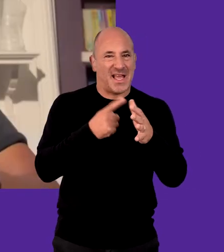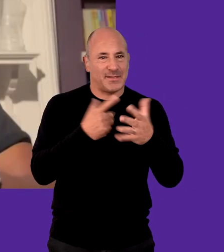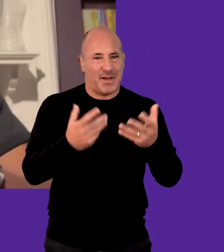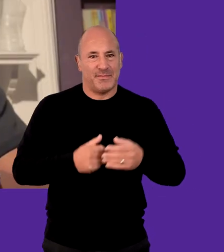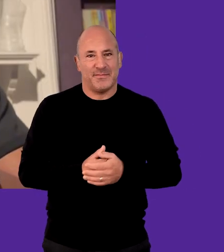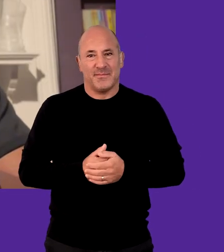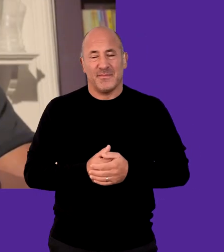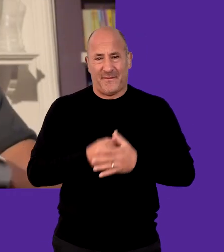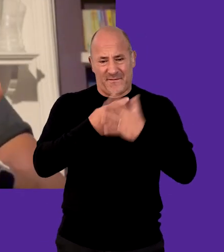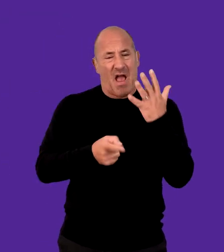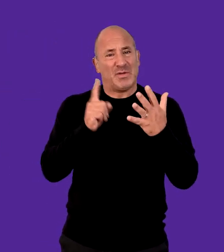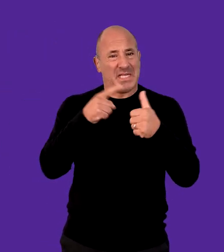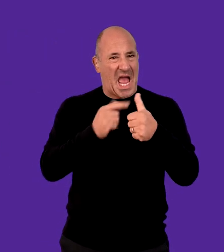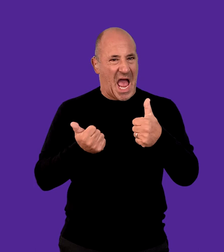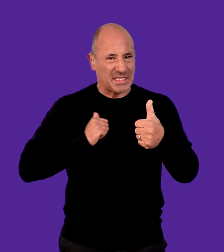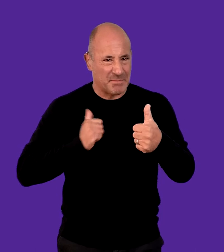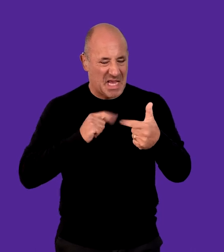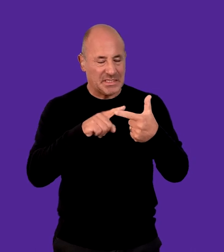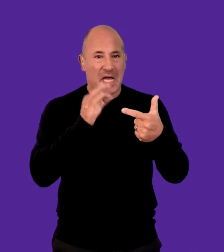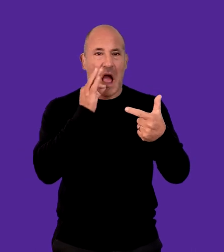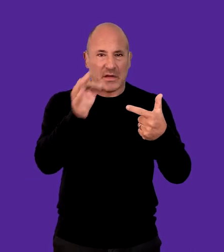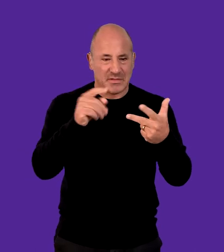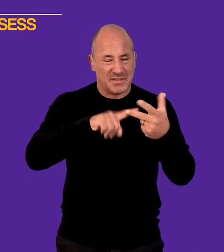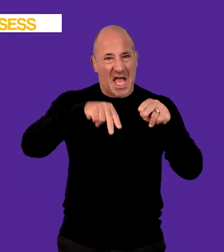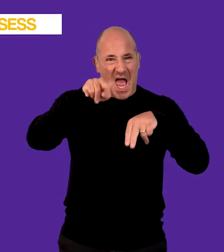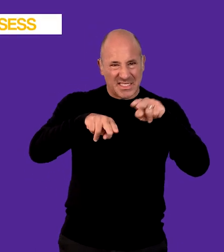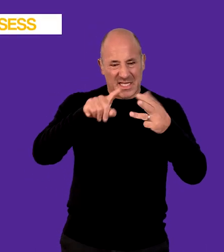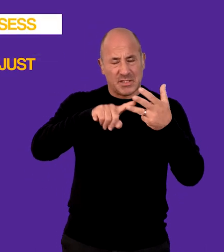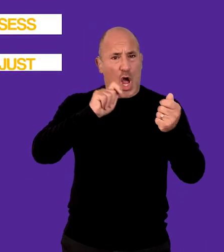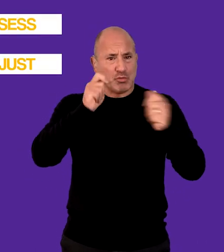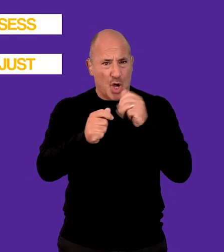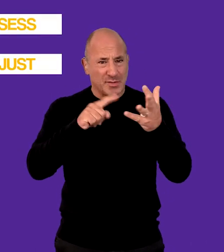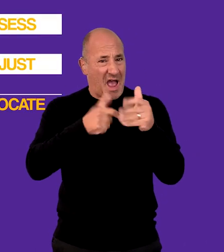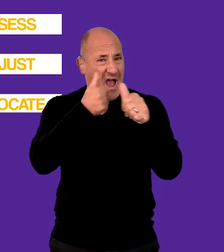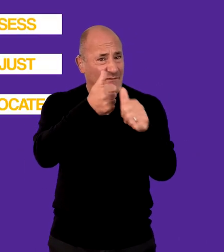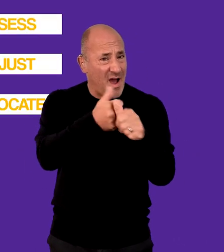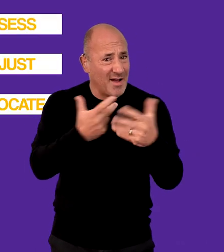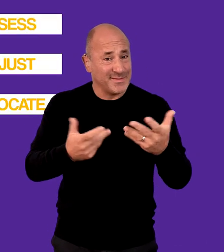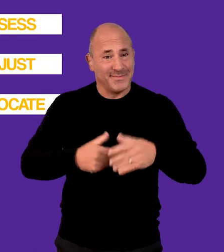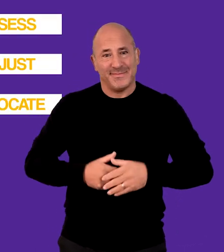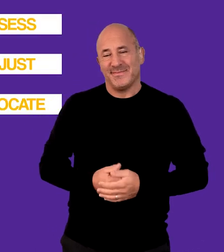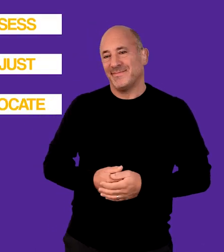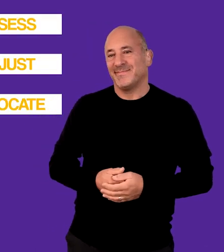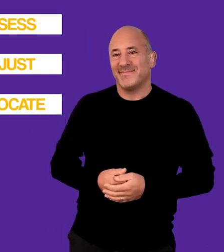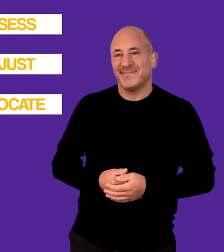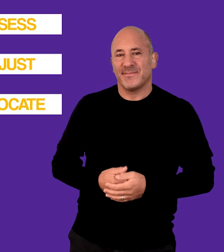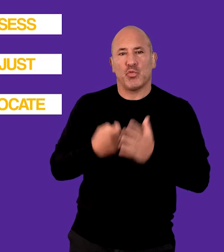Ade Adepitan They are anticipate, ask, assess, adjust and advocate.